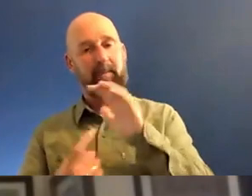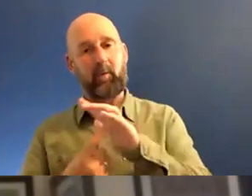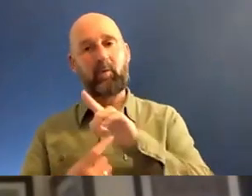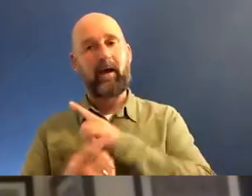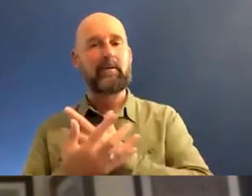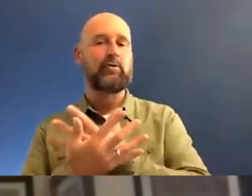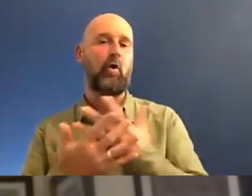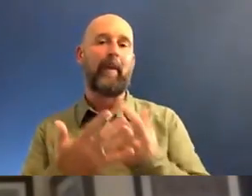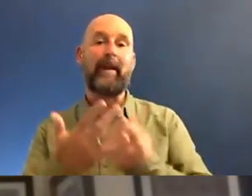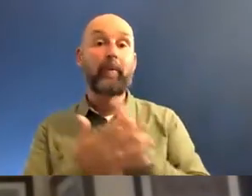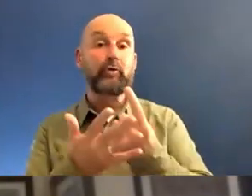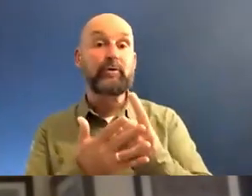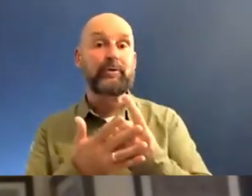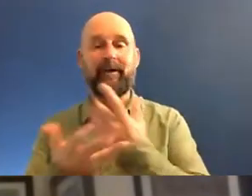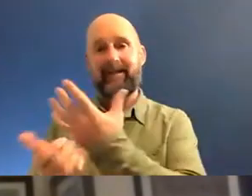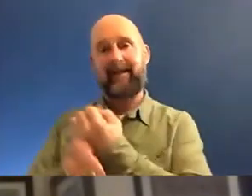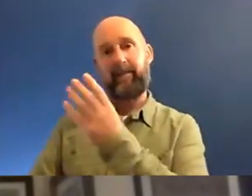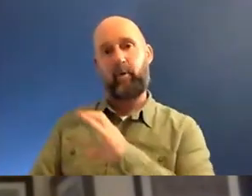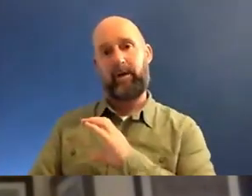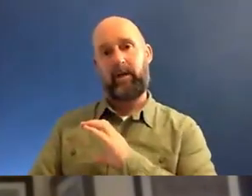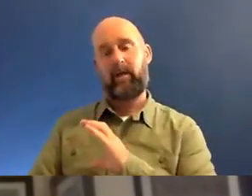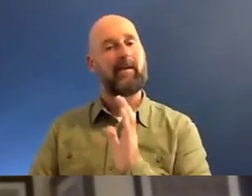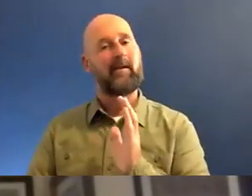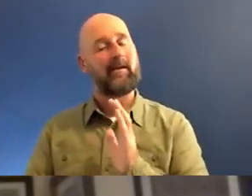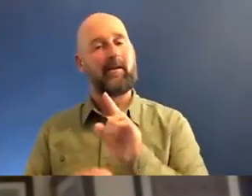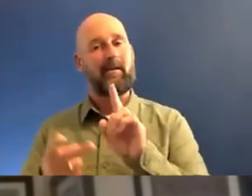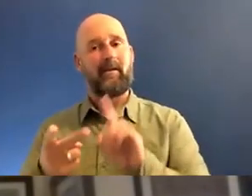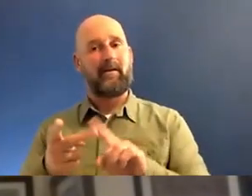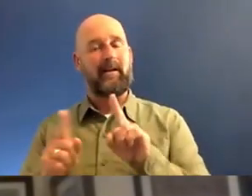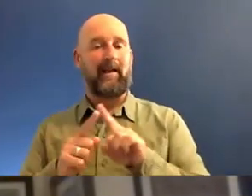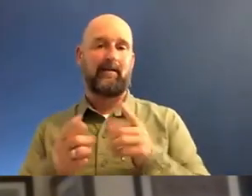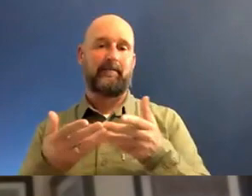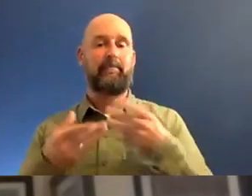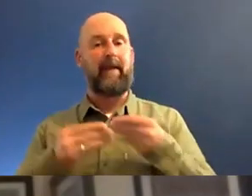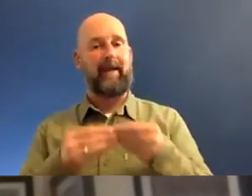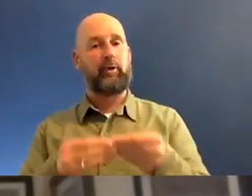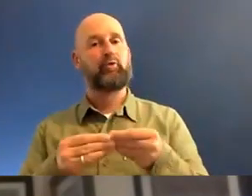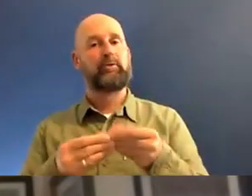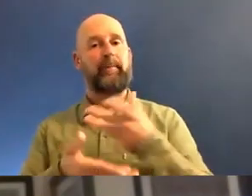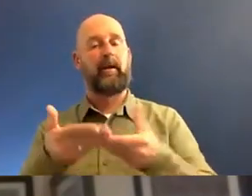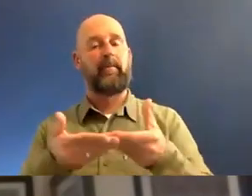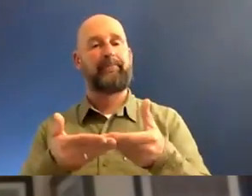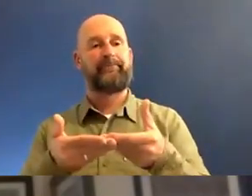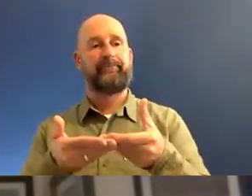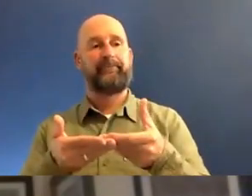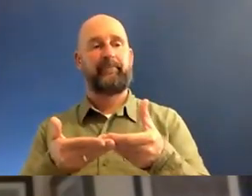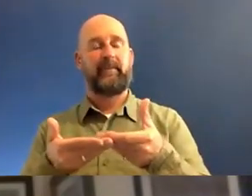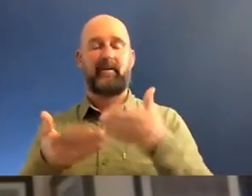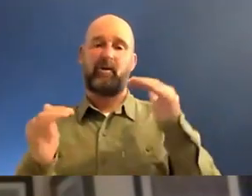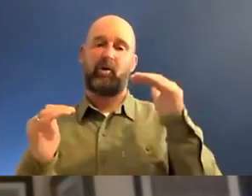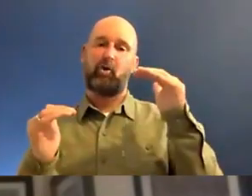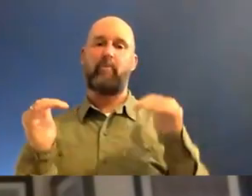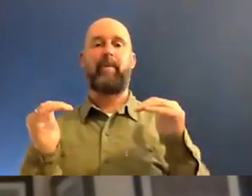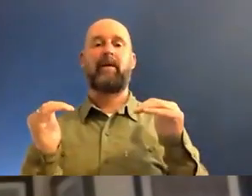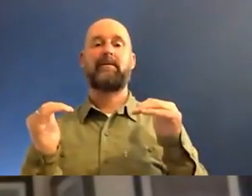opportunities to sell out. There's so many opportunities to, to compromise on my values. But maybe it's the way I was brought up by my parents,